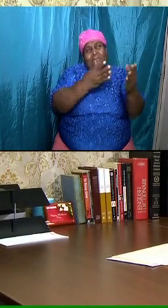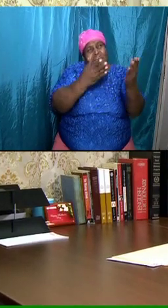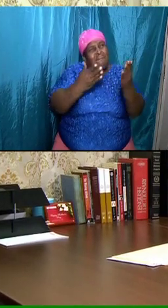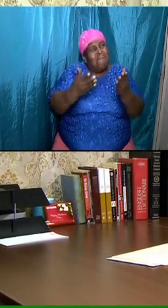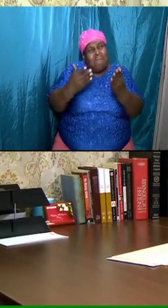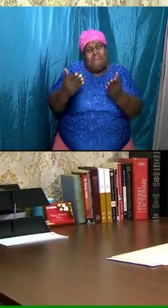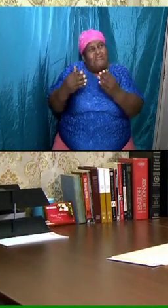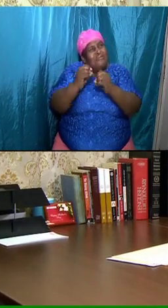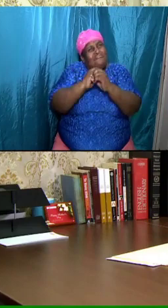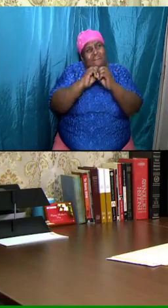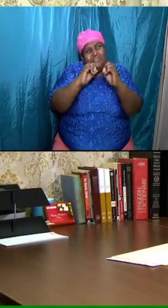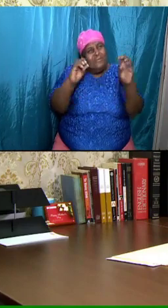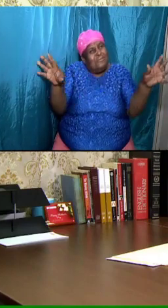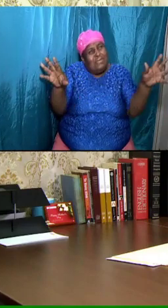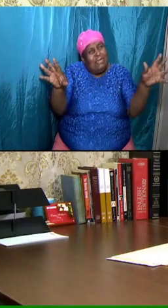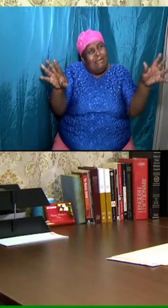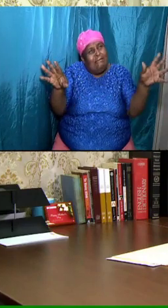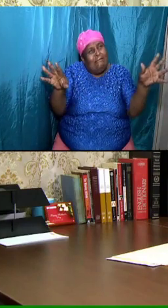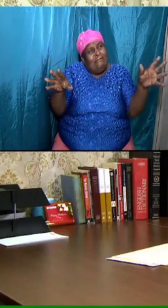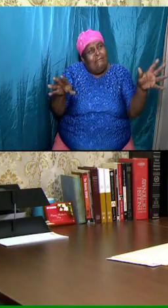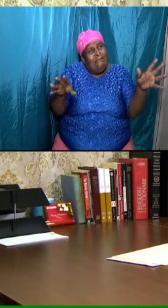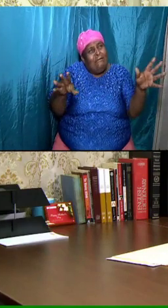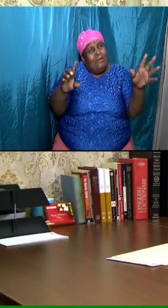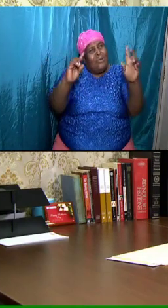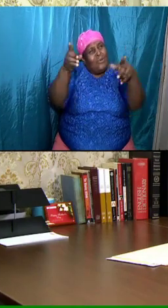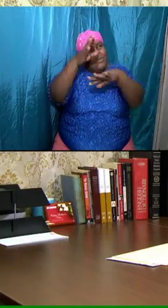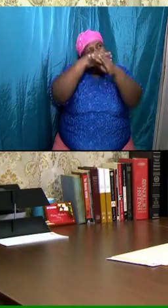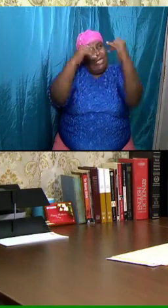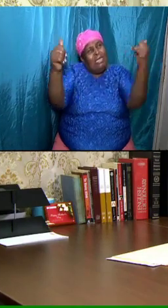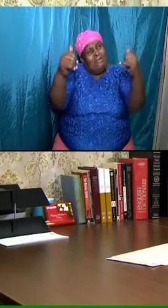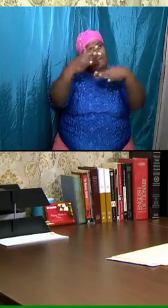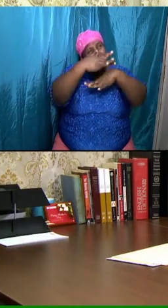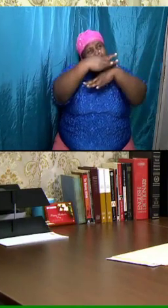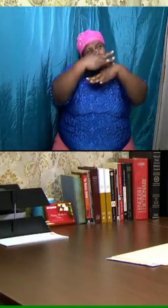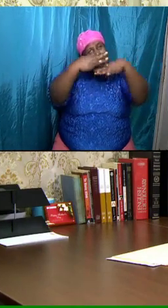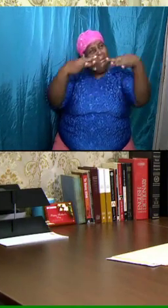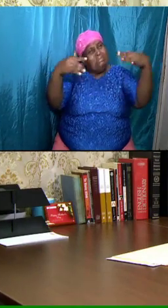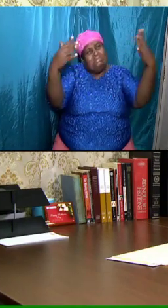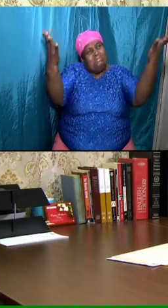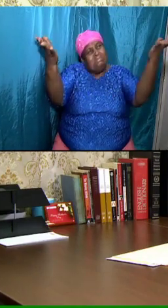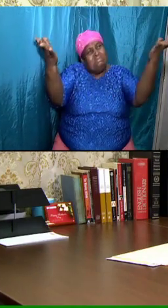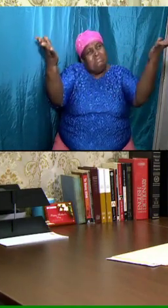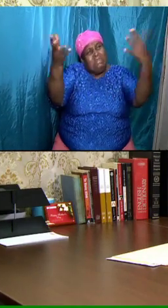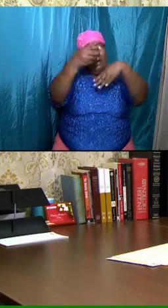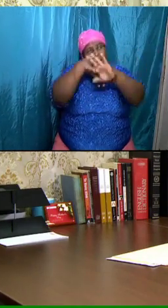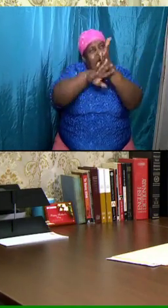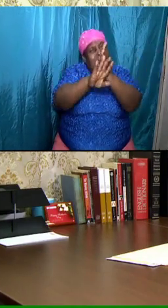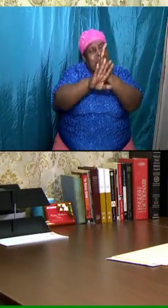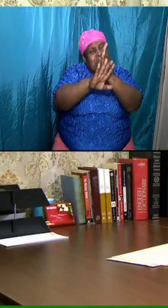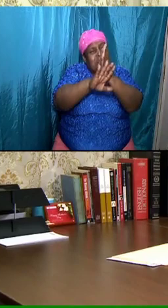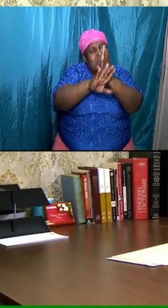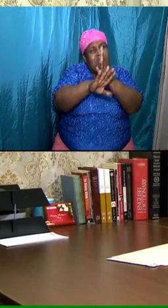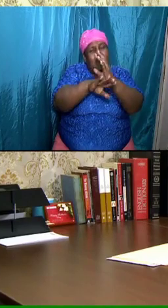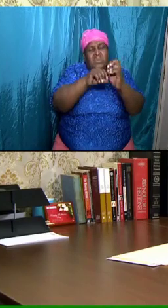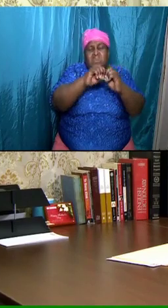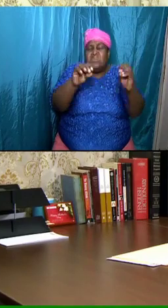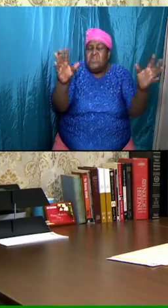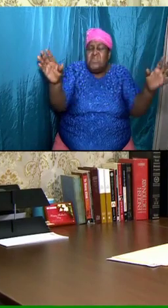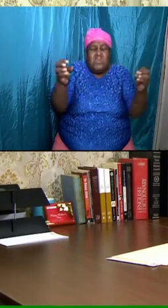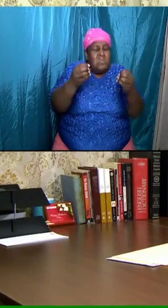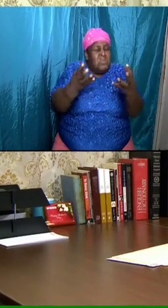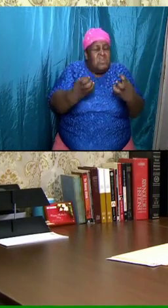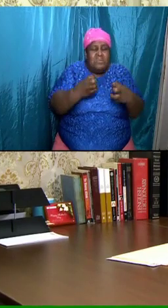I don't want that to happen to me. I wouldn't want that to happen to you. But brothers and sisters, we are going to stand before him.